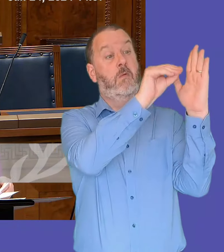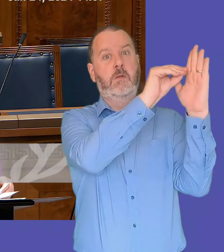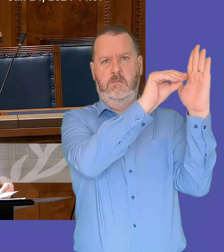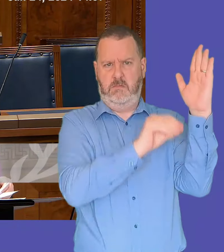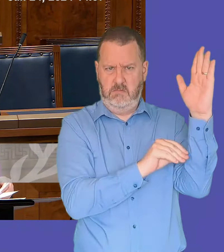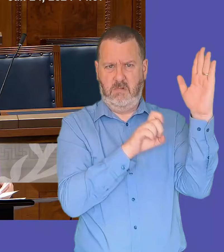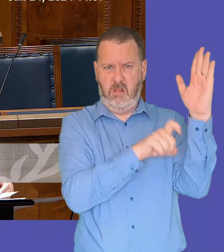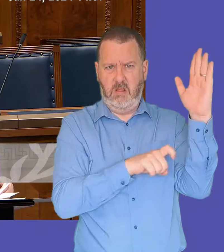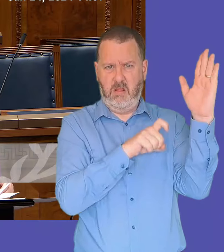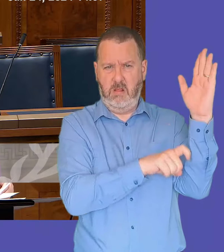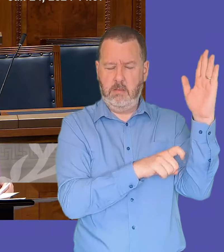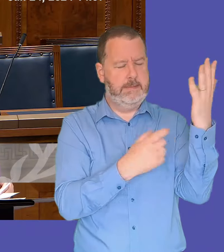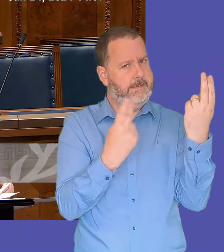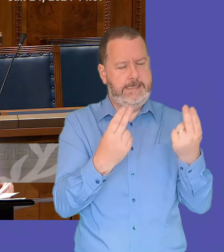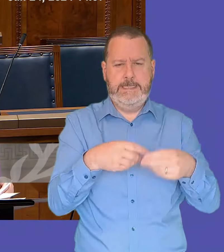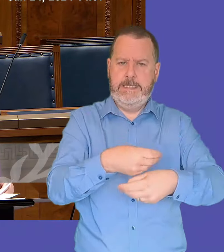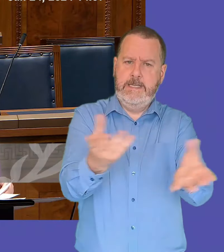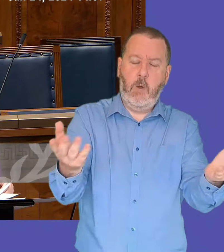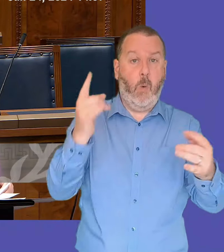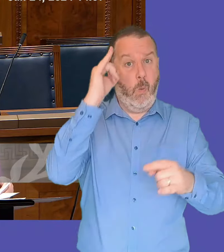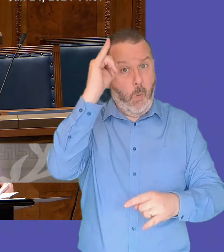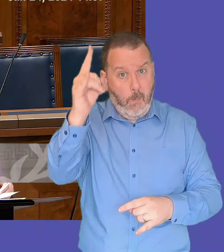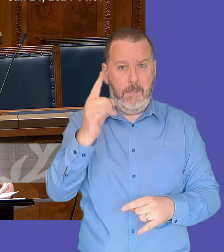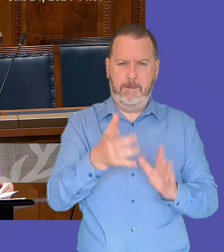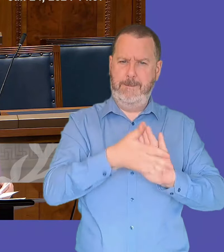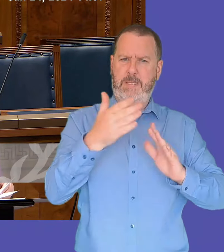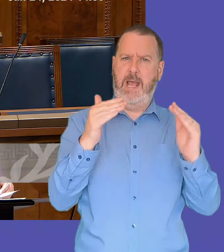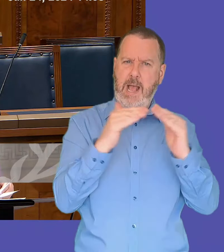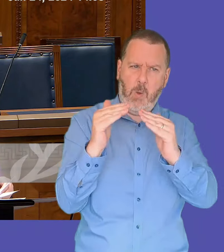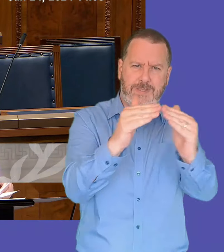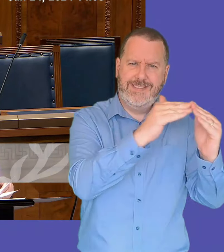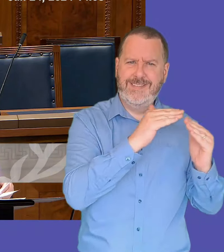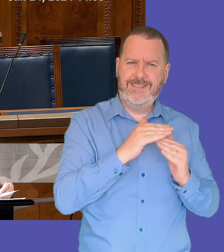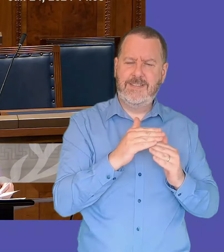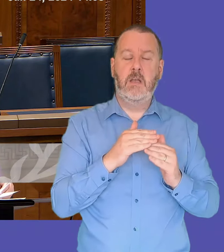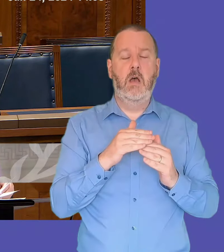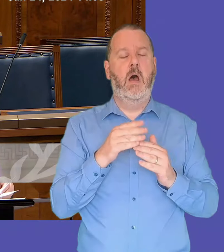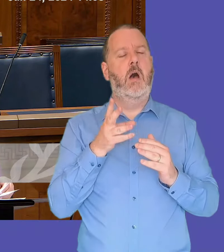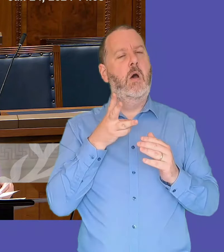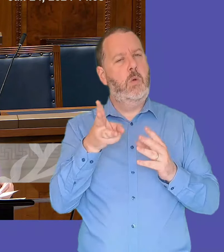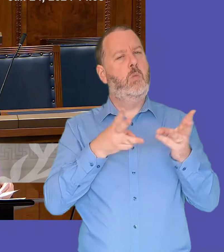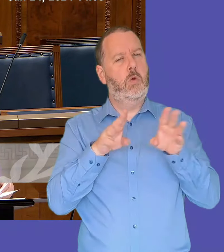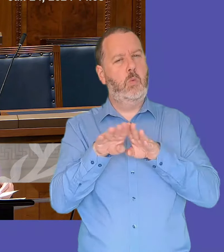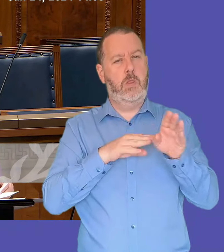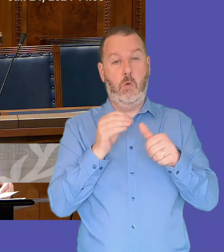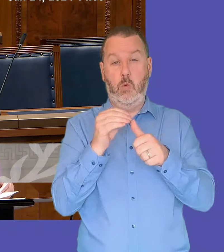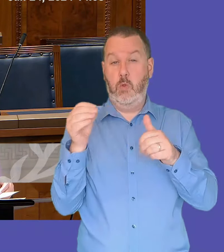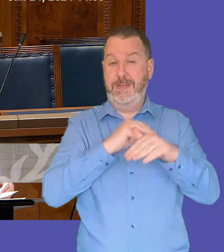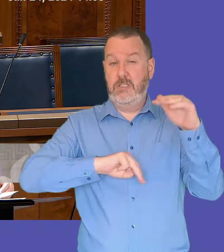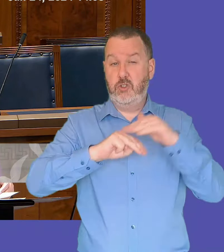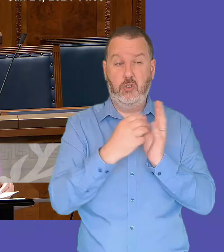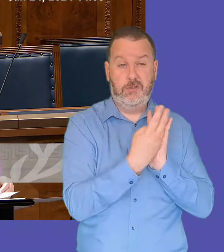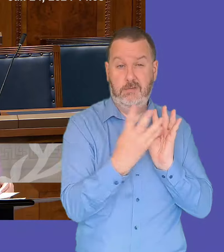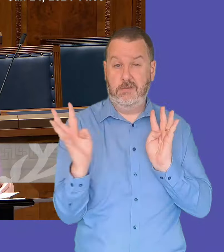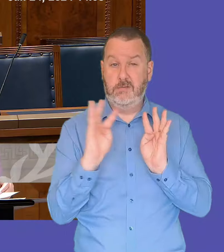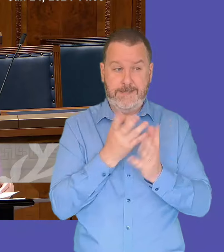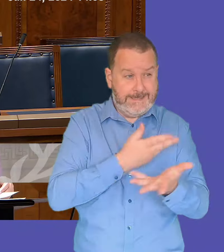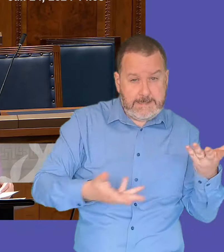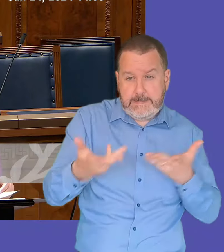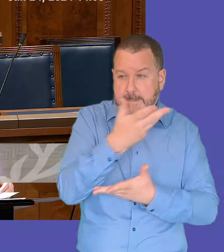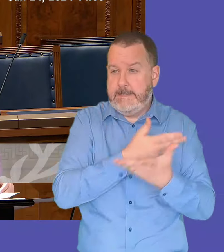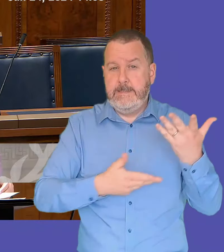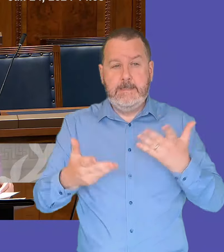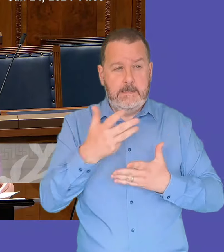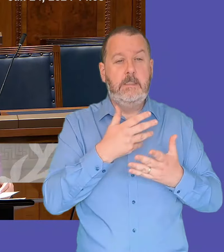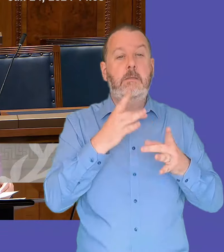build homes and i'm determined to do that and i'll work collectively with all executive colleagues that that we get to a point where we have the proper housing